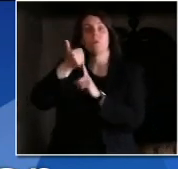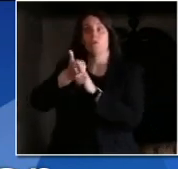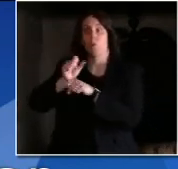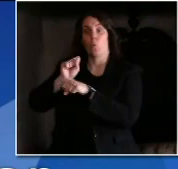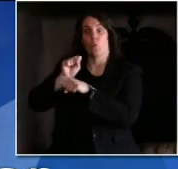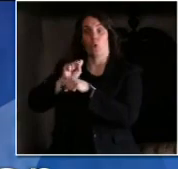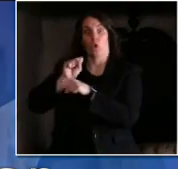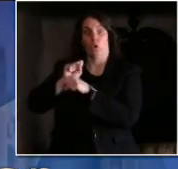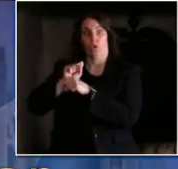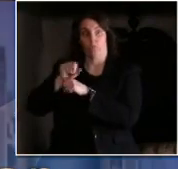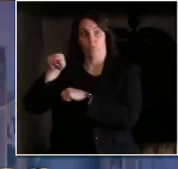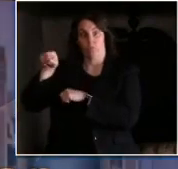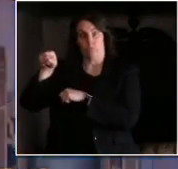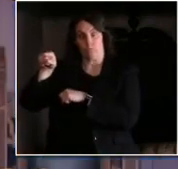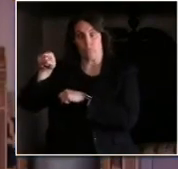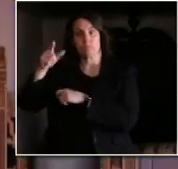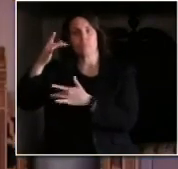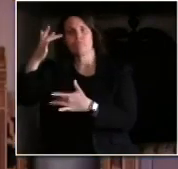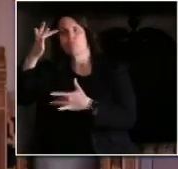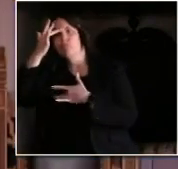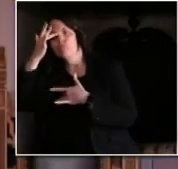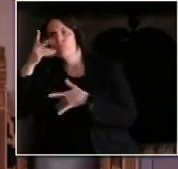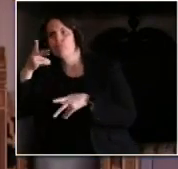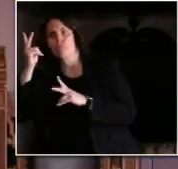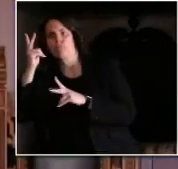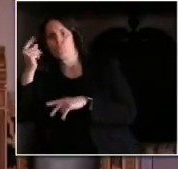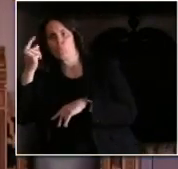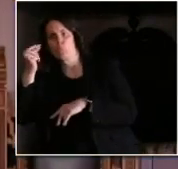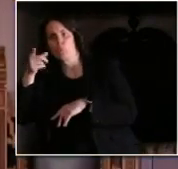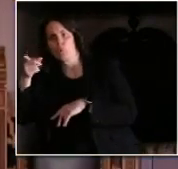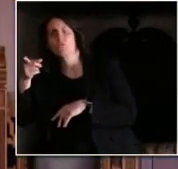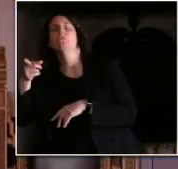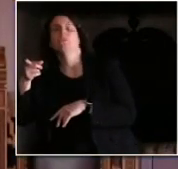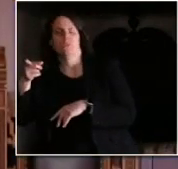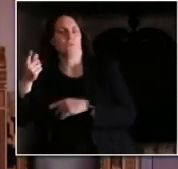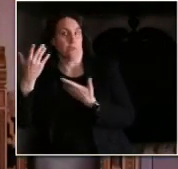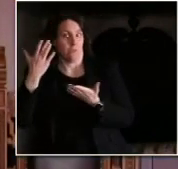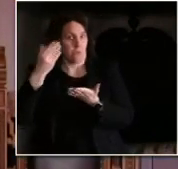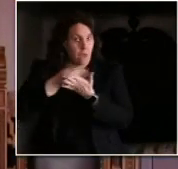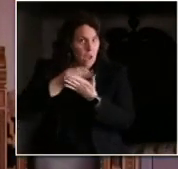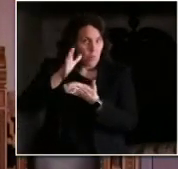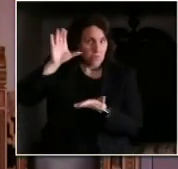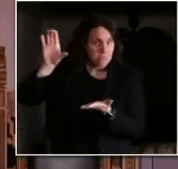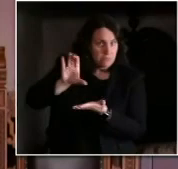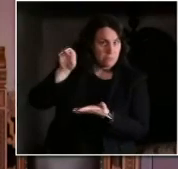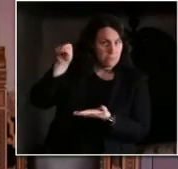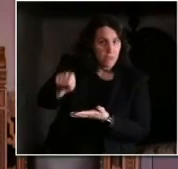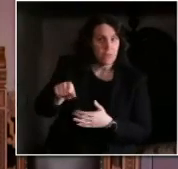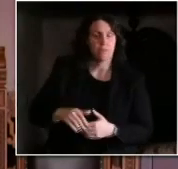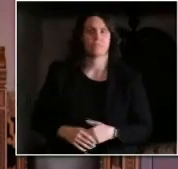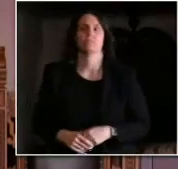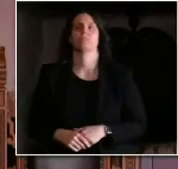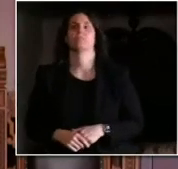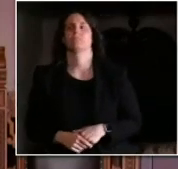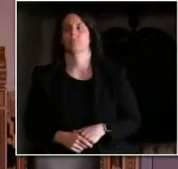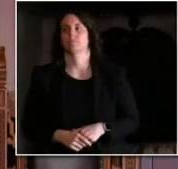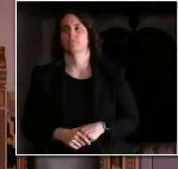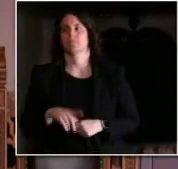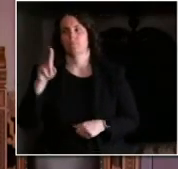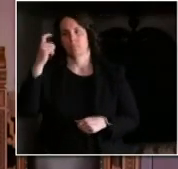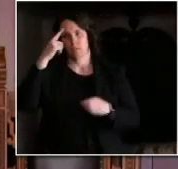Well, the piece of legislation, and I think as I remember, there were several first responders that